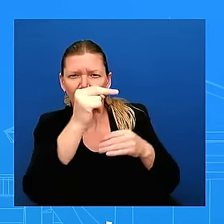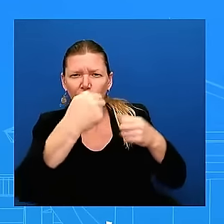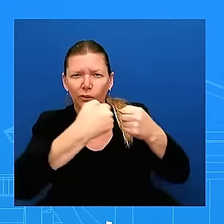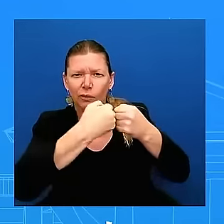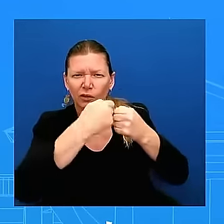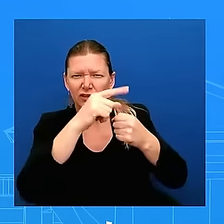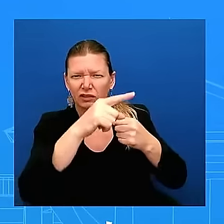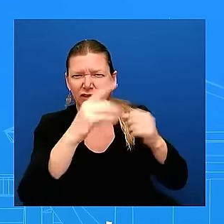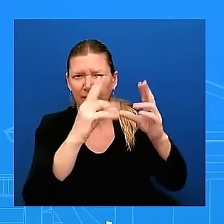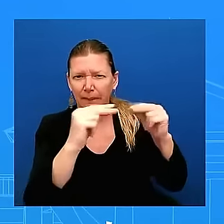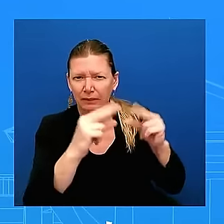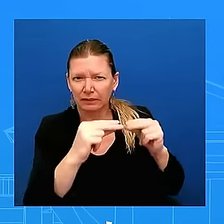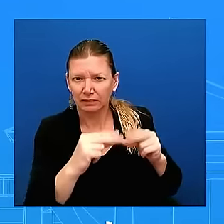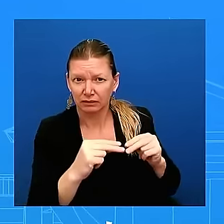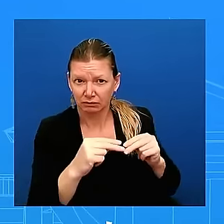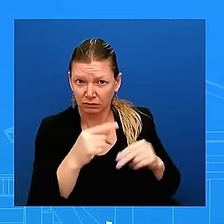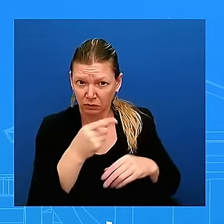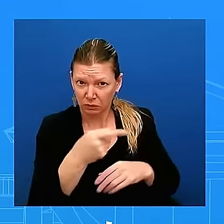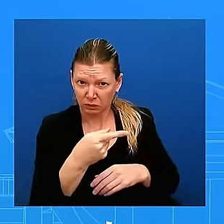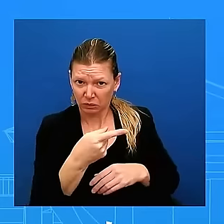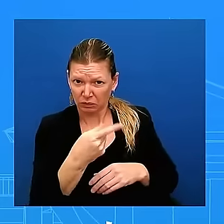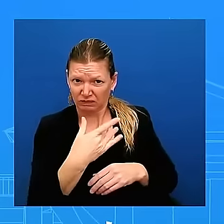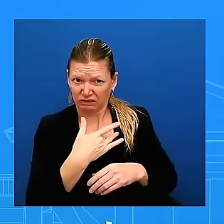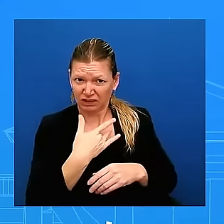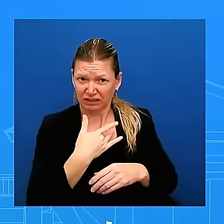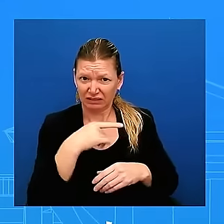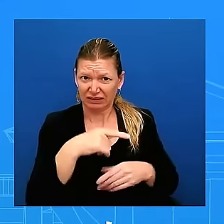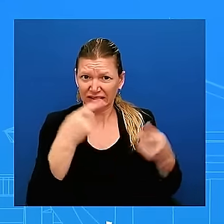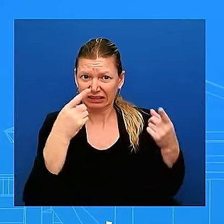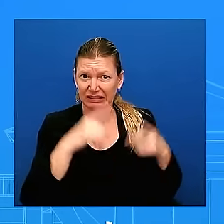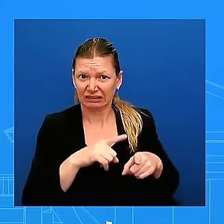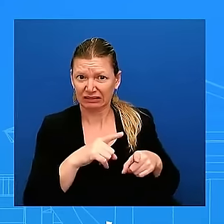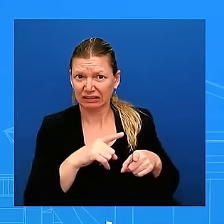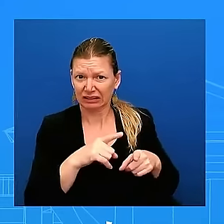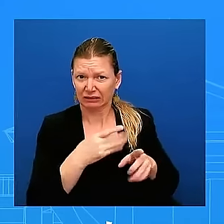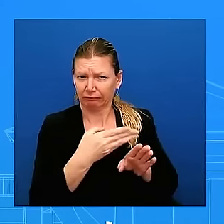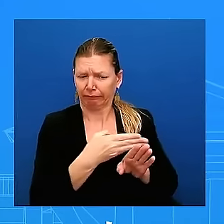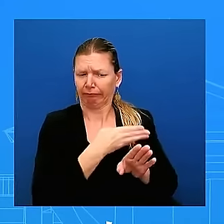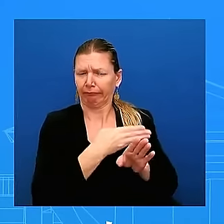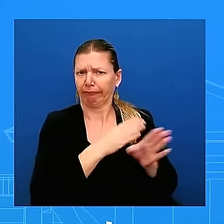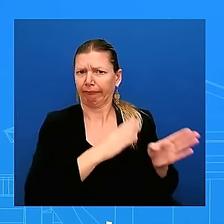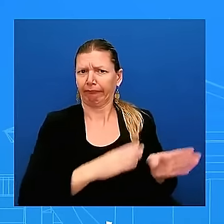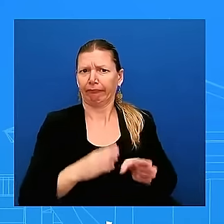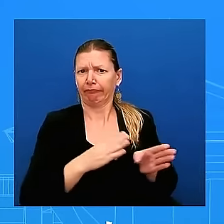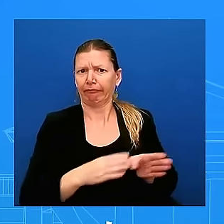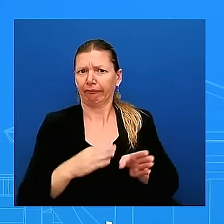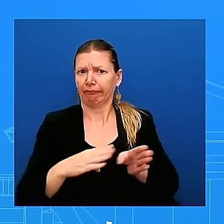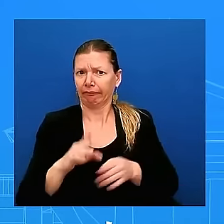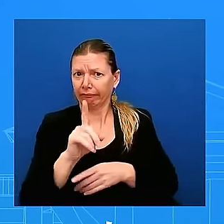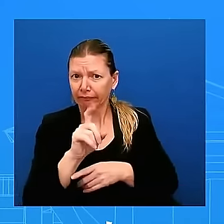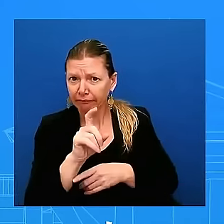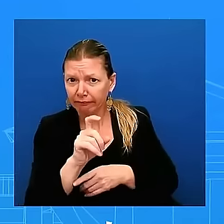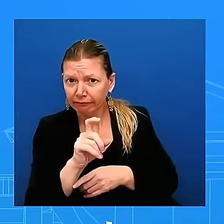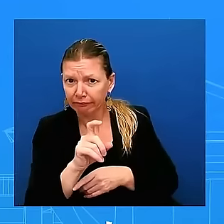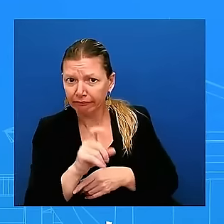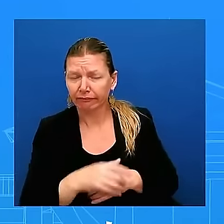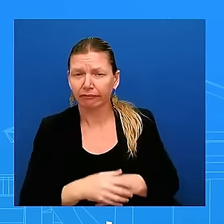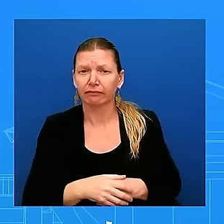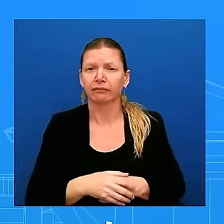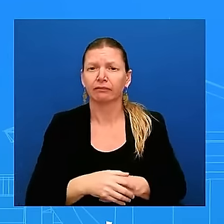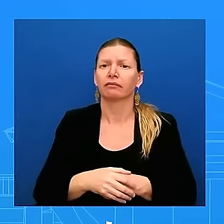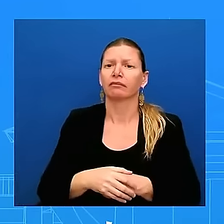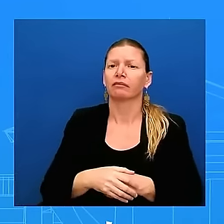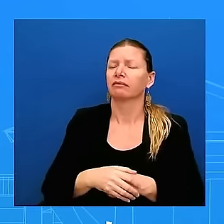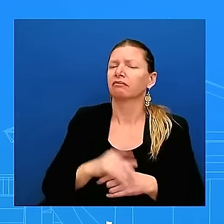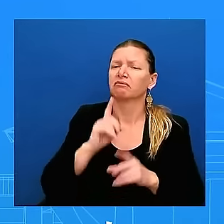prelude to some kind of major israeli operation i'm not going to speculate from here like i said we've seen the reports uh i just don't have any more information uh